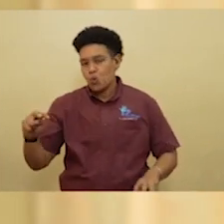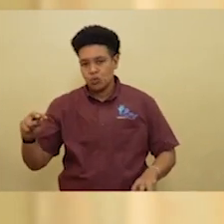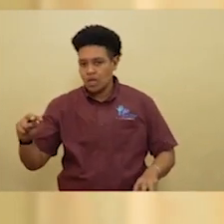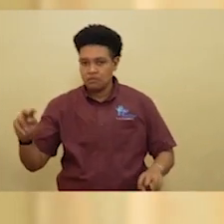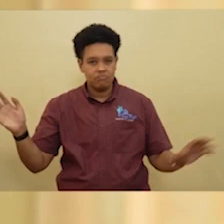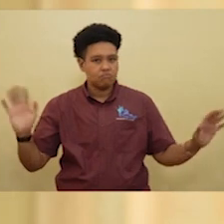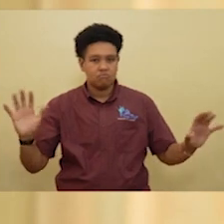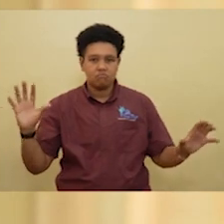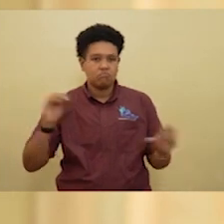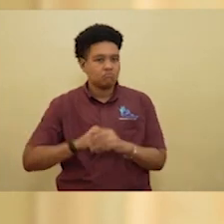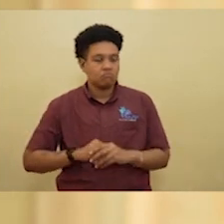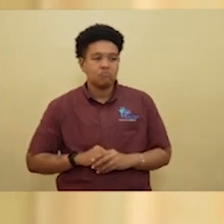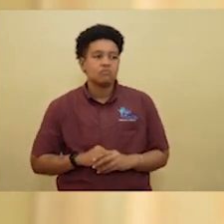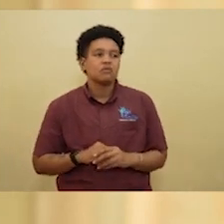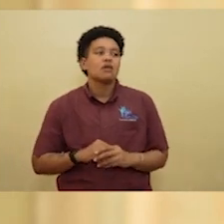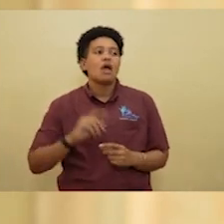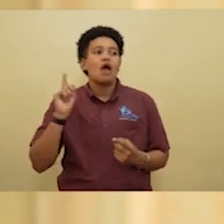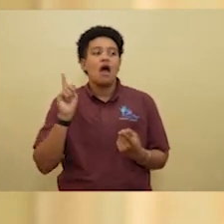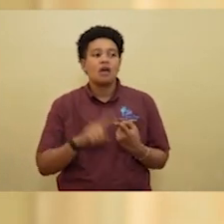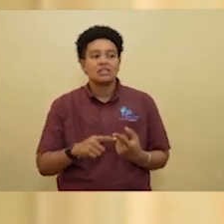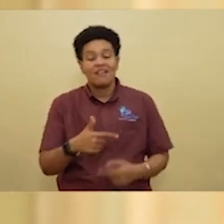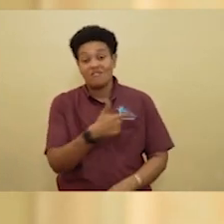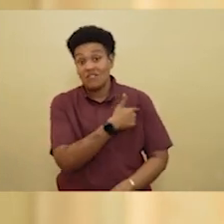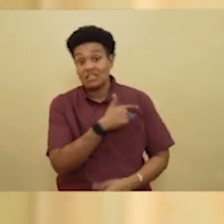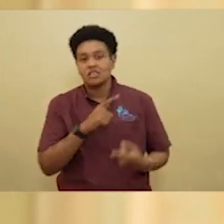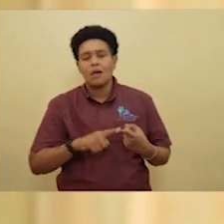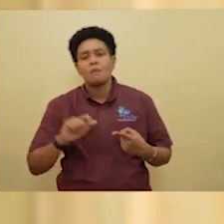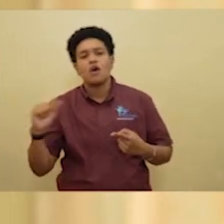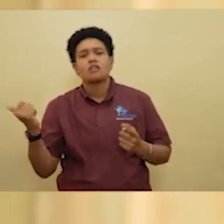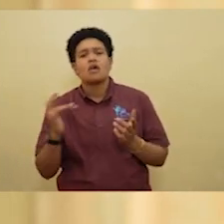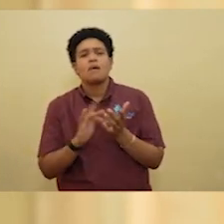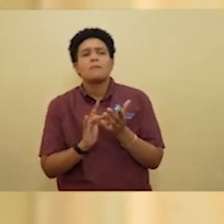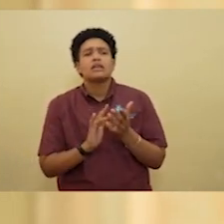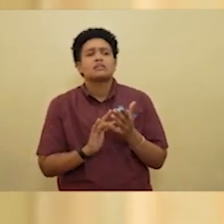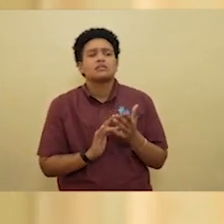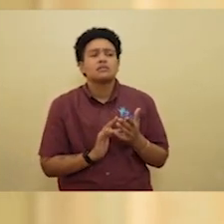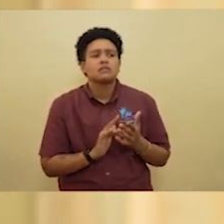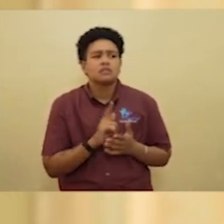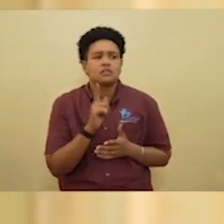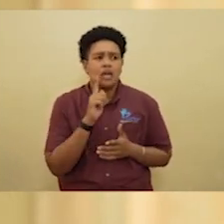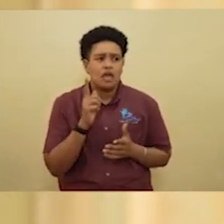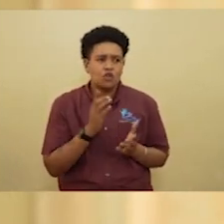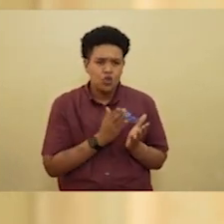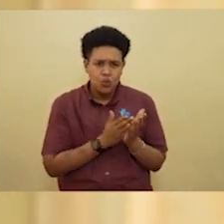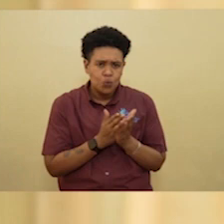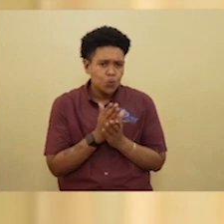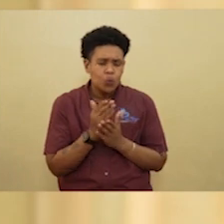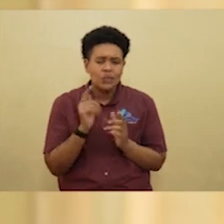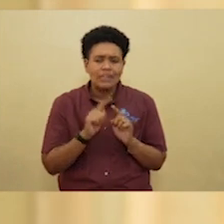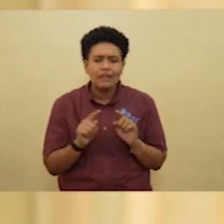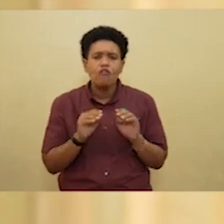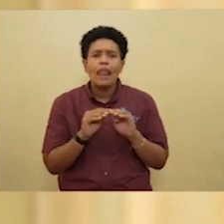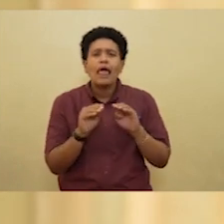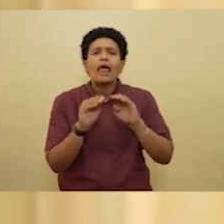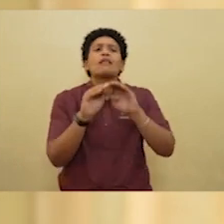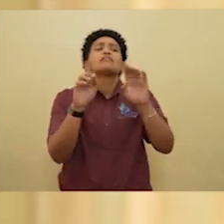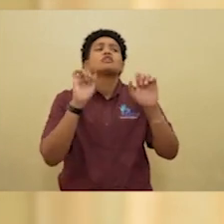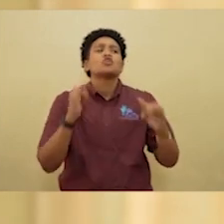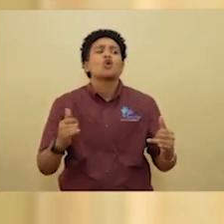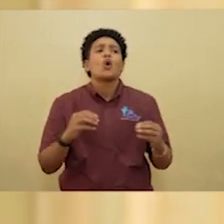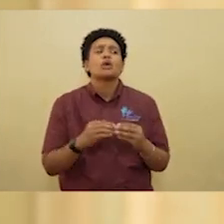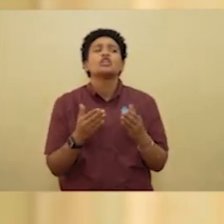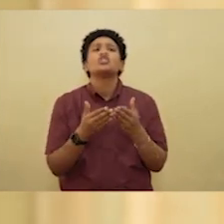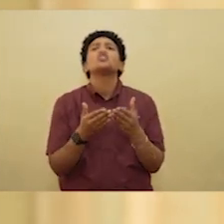at all. It is until vaccines and other medications have passed through the phases and is now in the